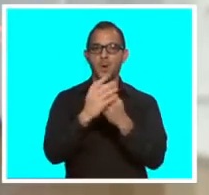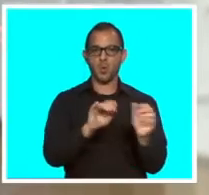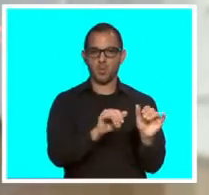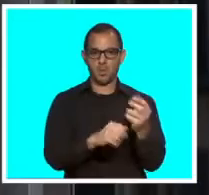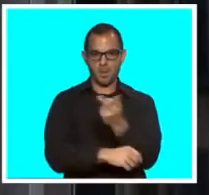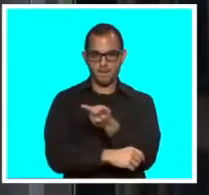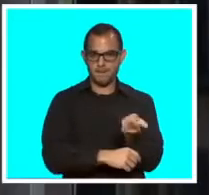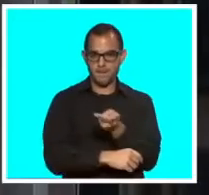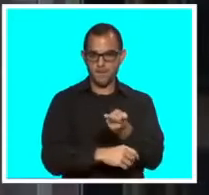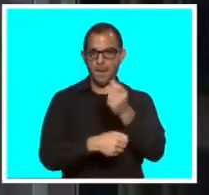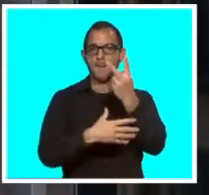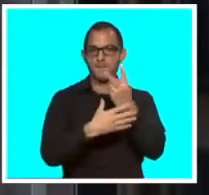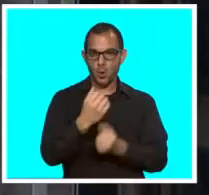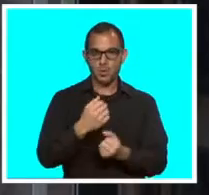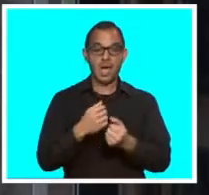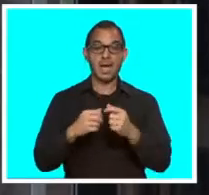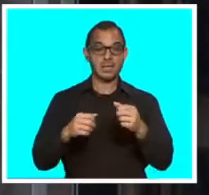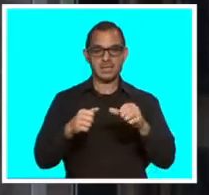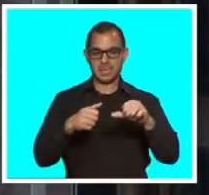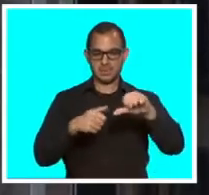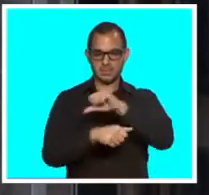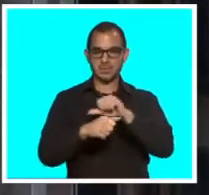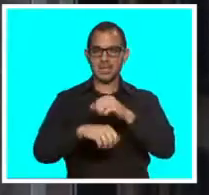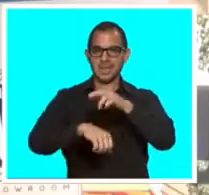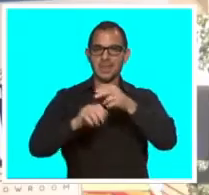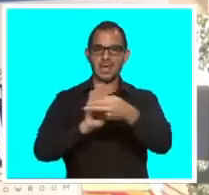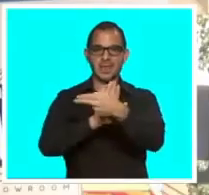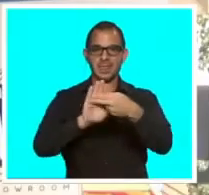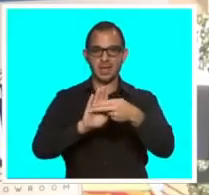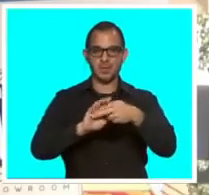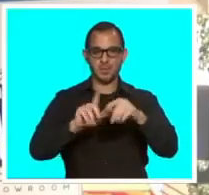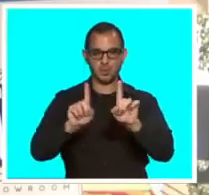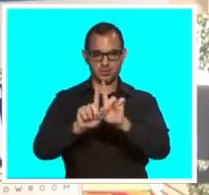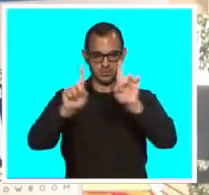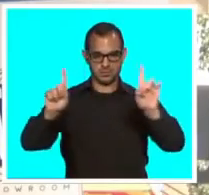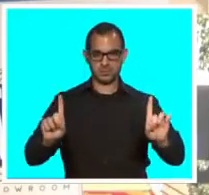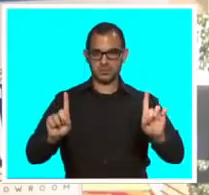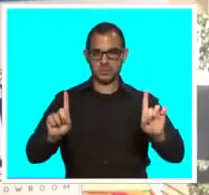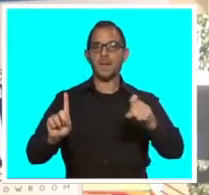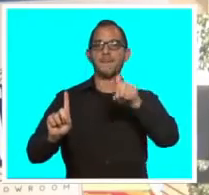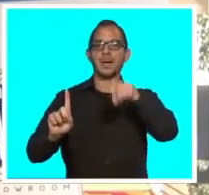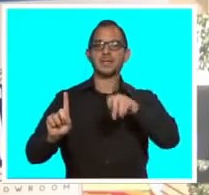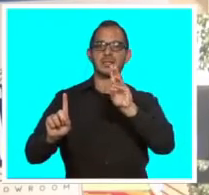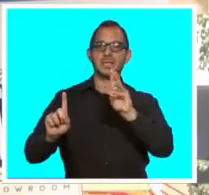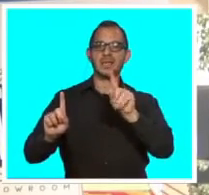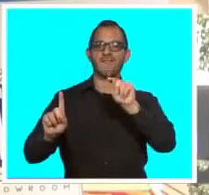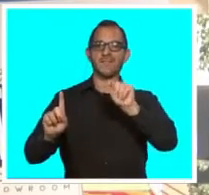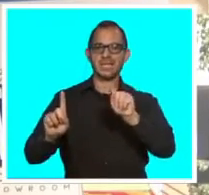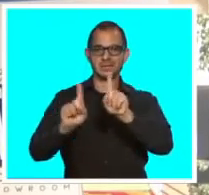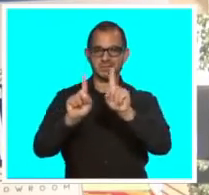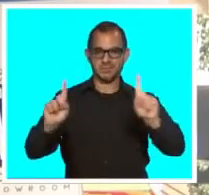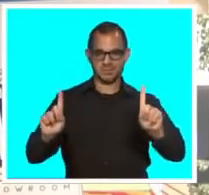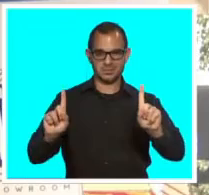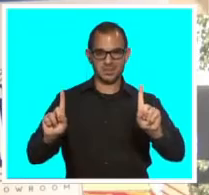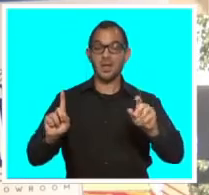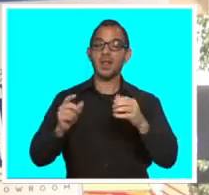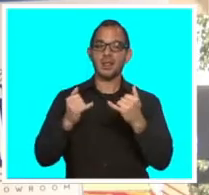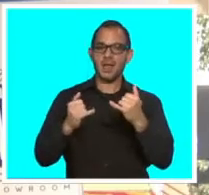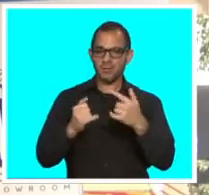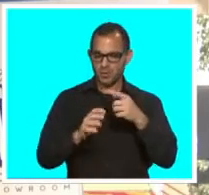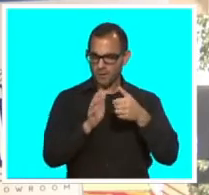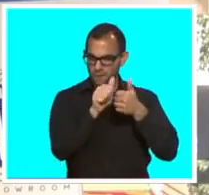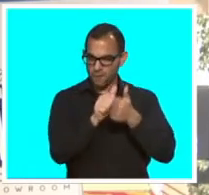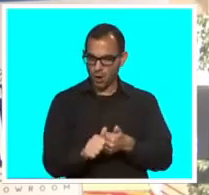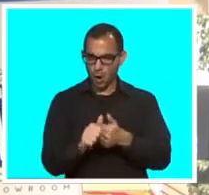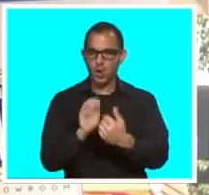face masks, and place space marks six feet apart. For more information on local, state, and federal guidelines, visit us at